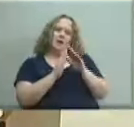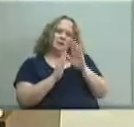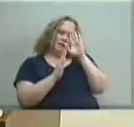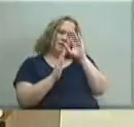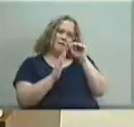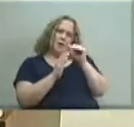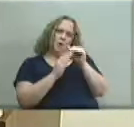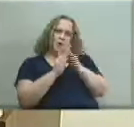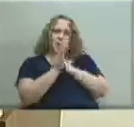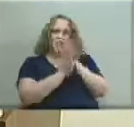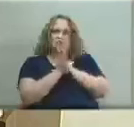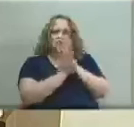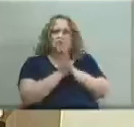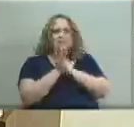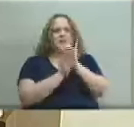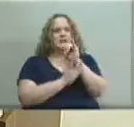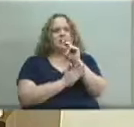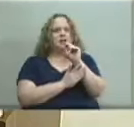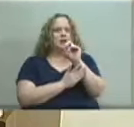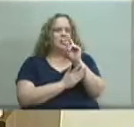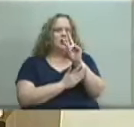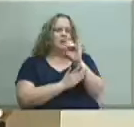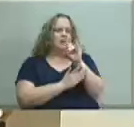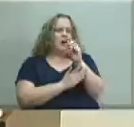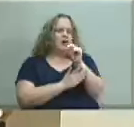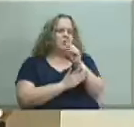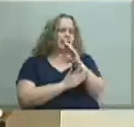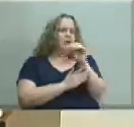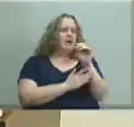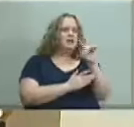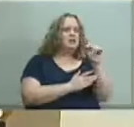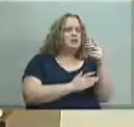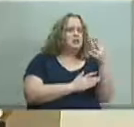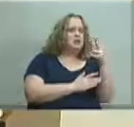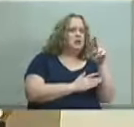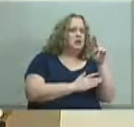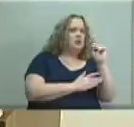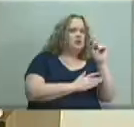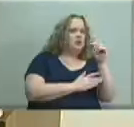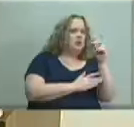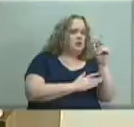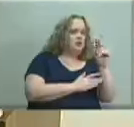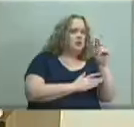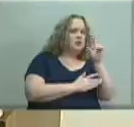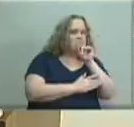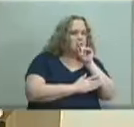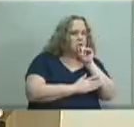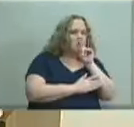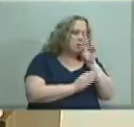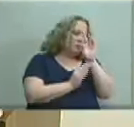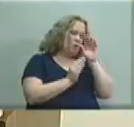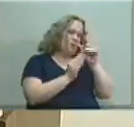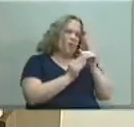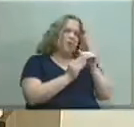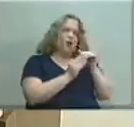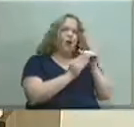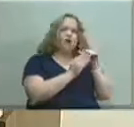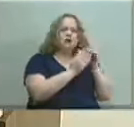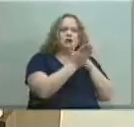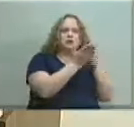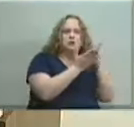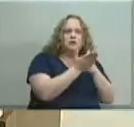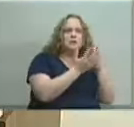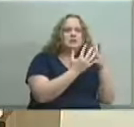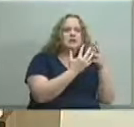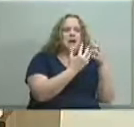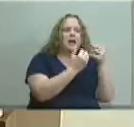career theme thunderbird on services including health care services and social services so he asked me to talk about